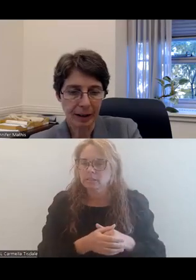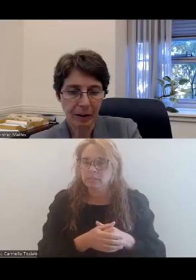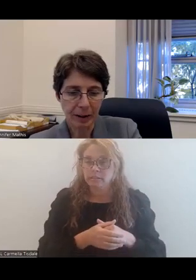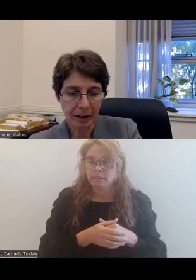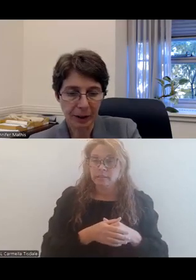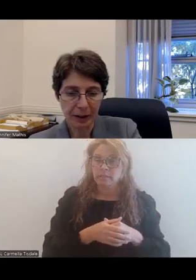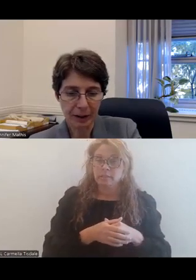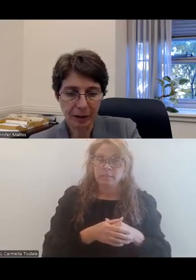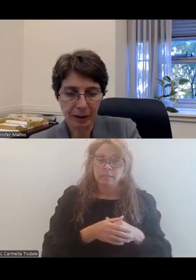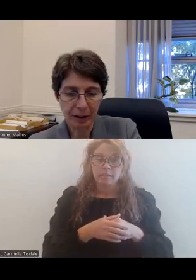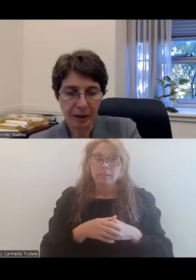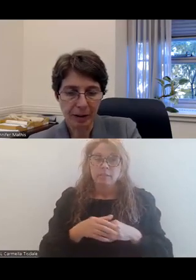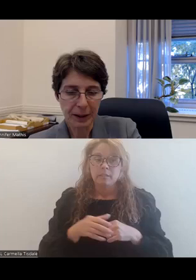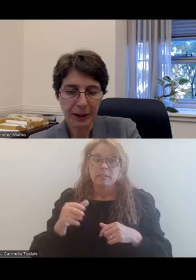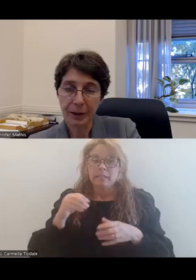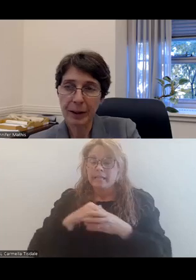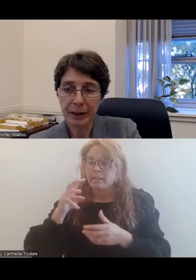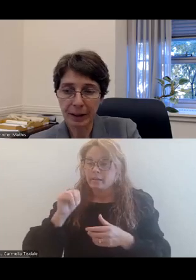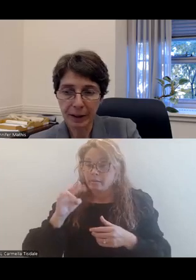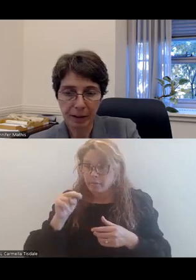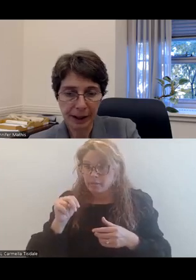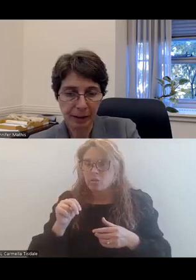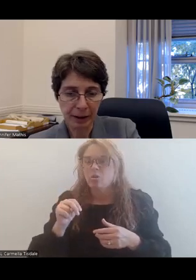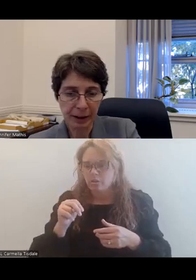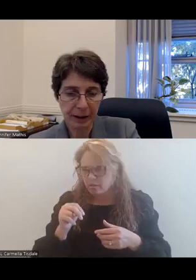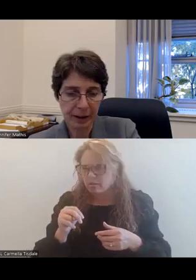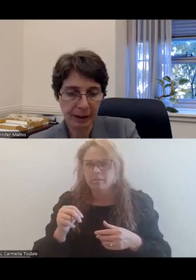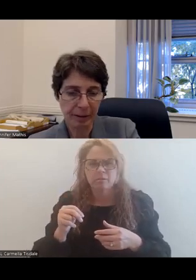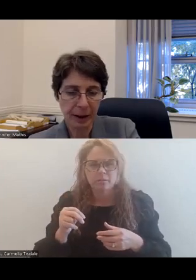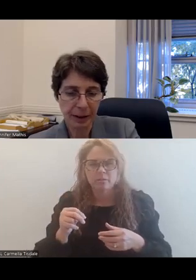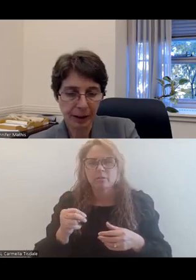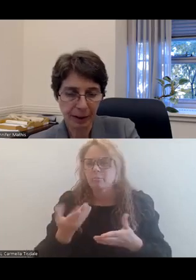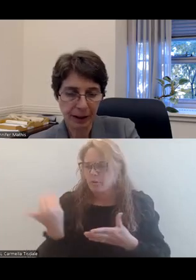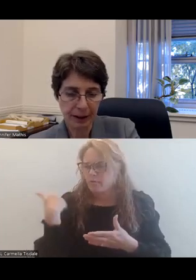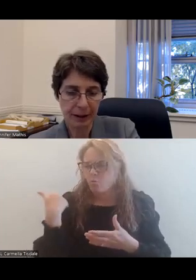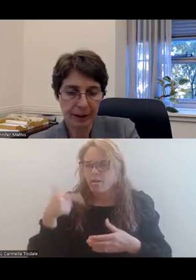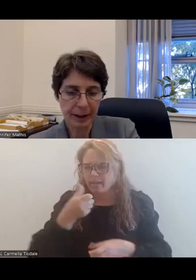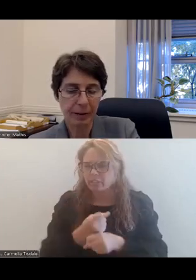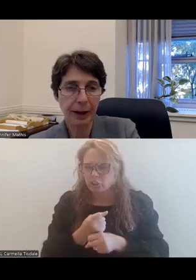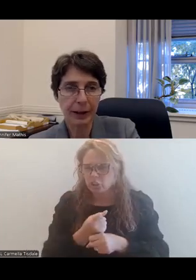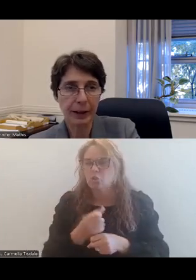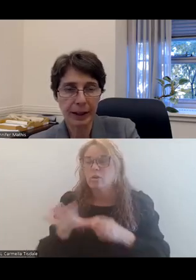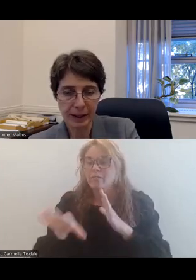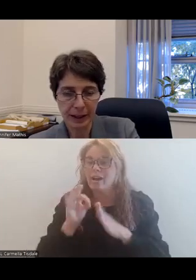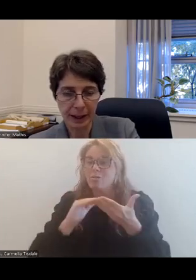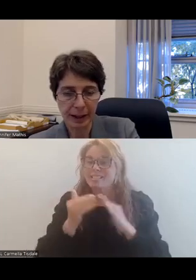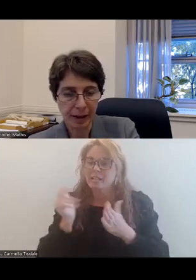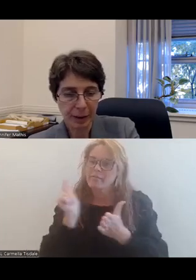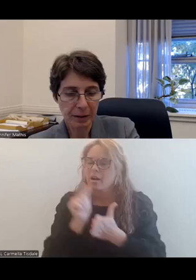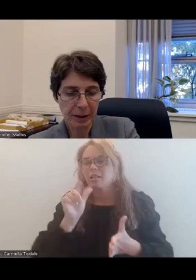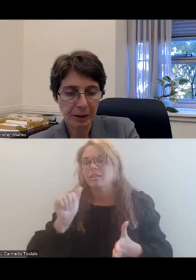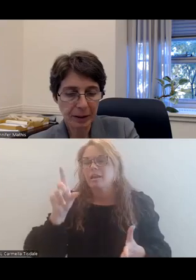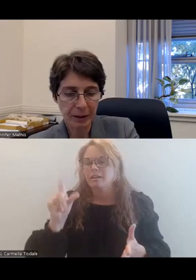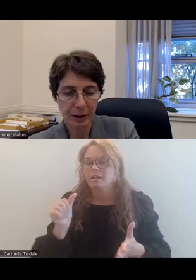In Anoka, Minnesota, we secured a consent decree earlier this year, resolving our findings that the city had violated the ADA